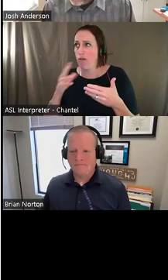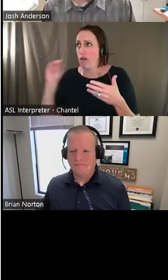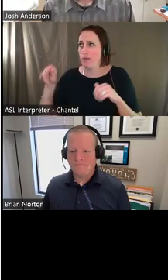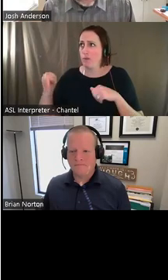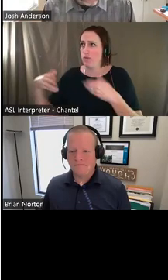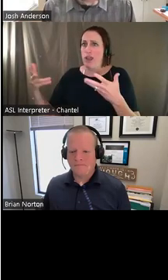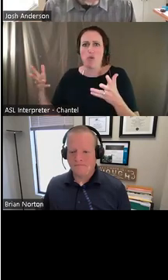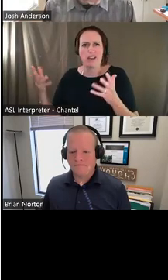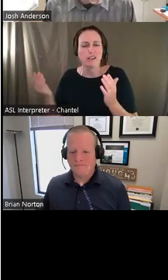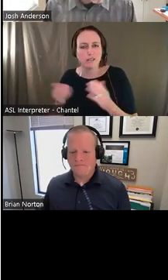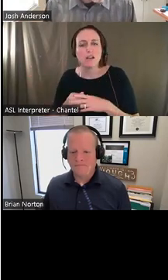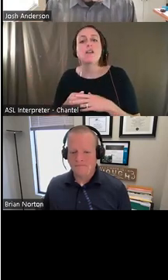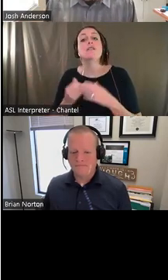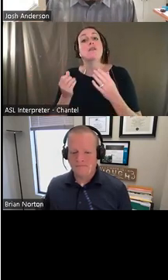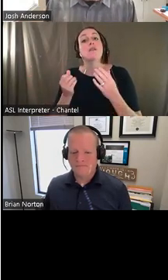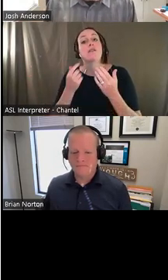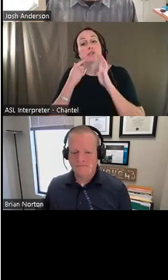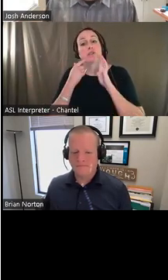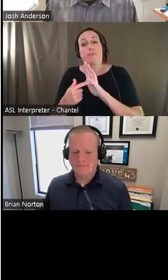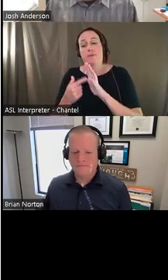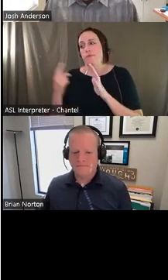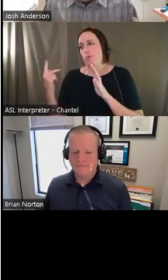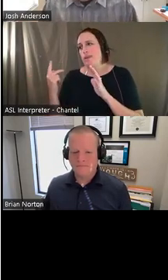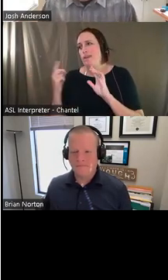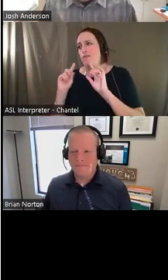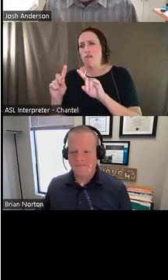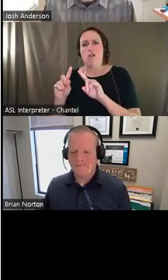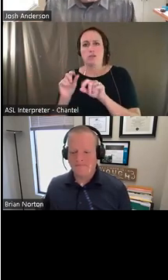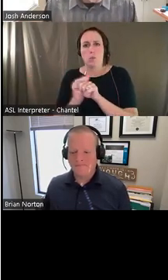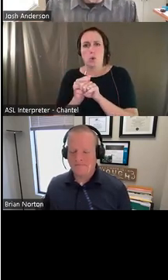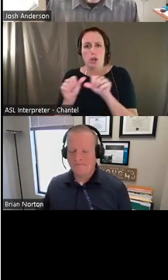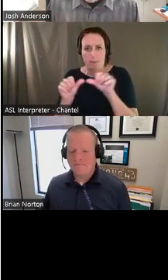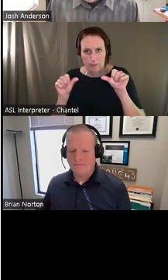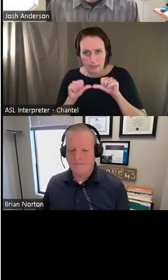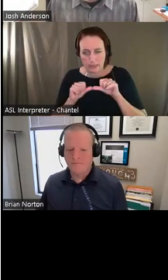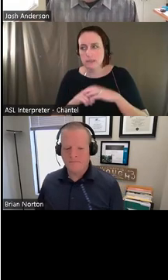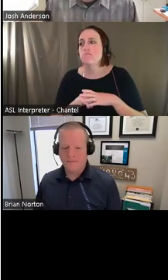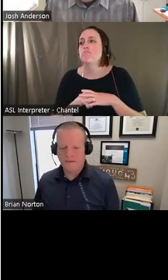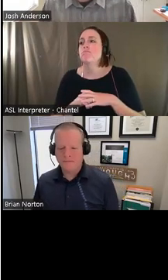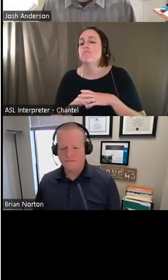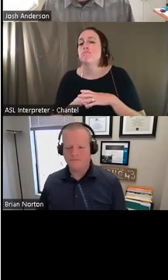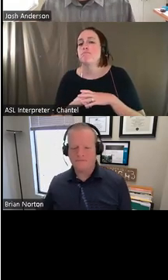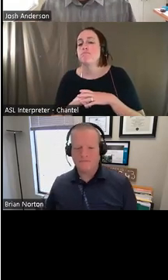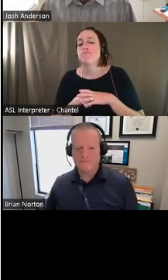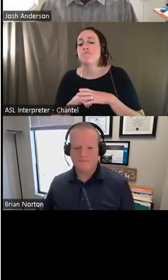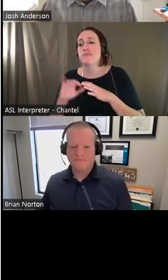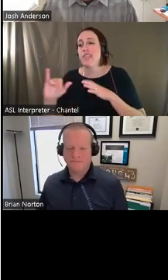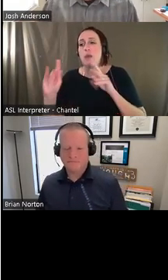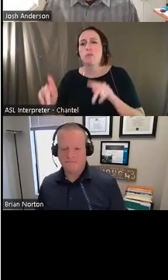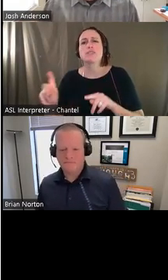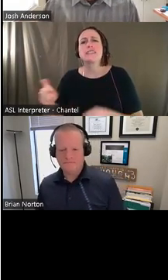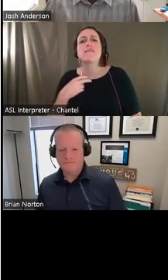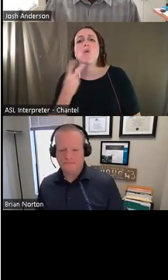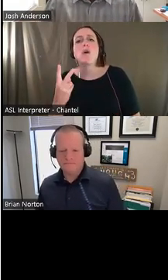We've went out and done multiple, uh, job accommodations at times where let's say the person needs voice input, and we recommend